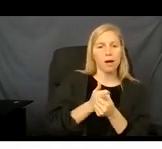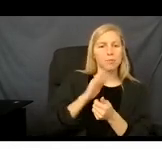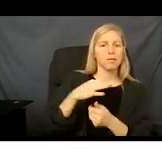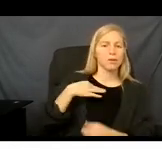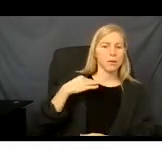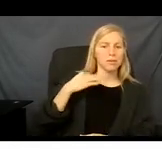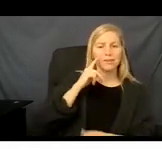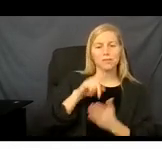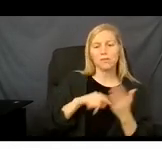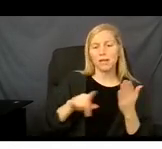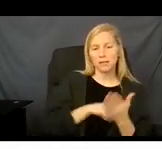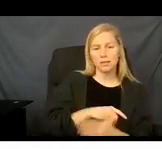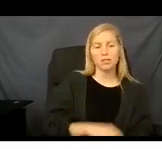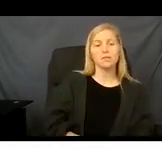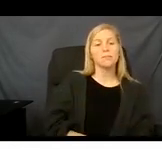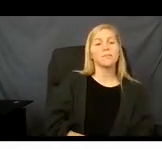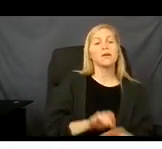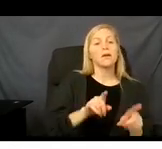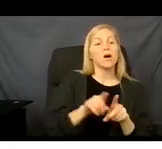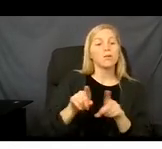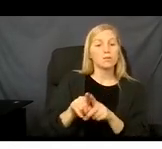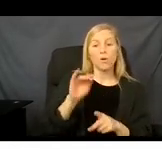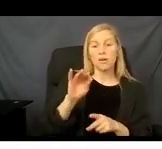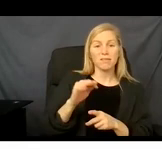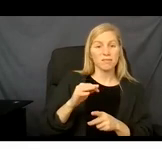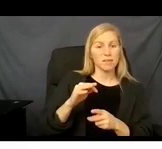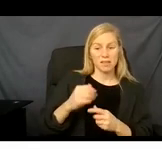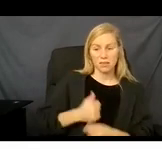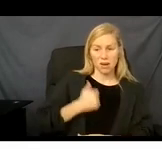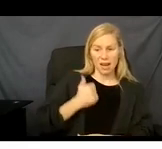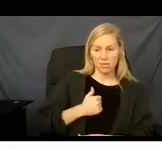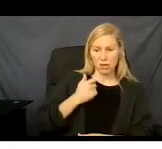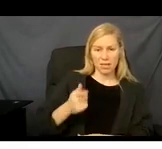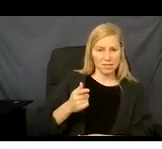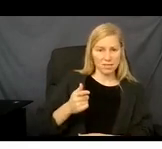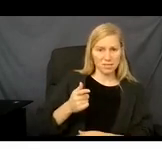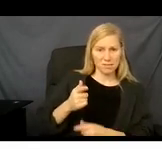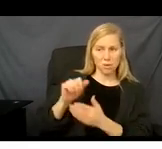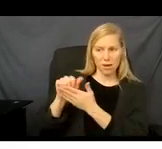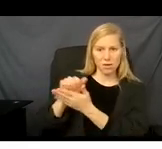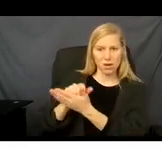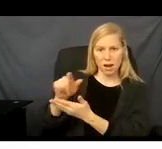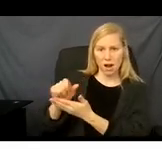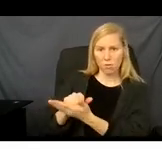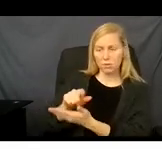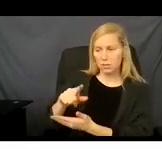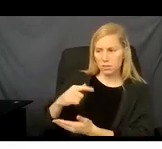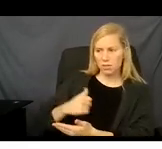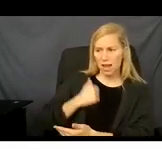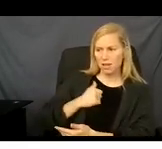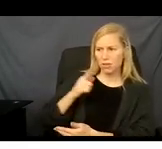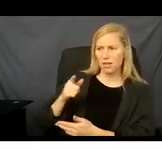Also, if you have undeliverable address on your account, it might also